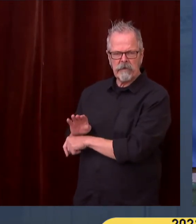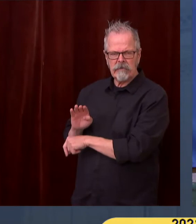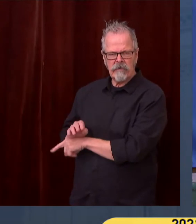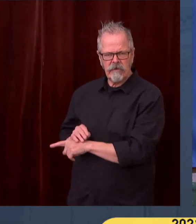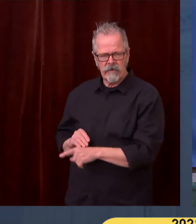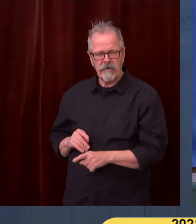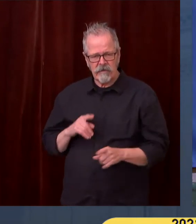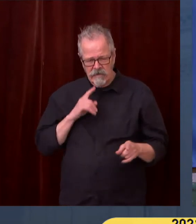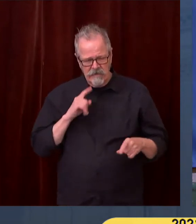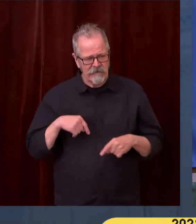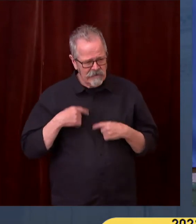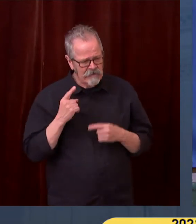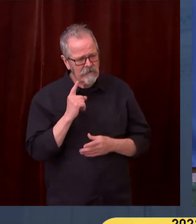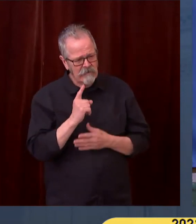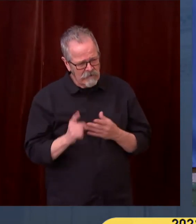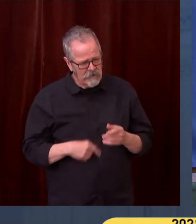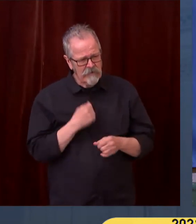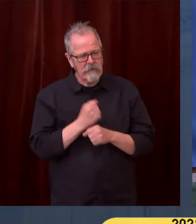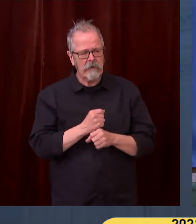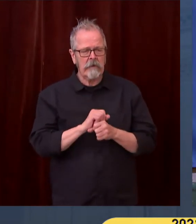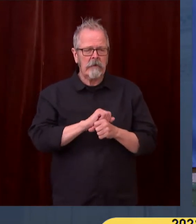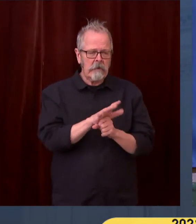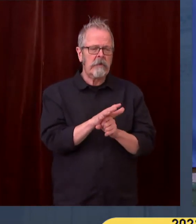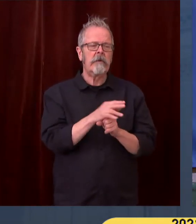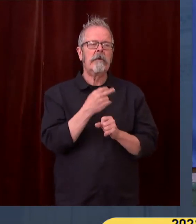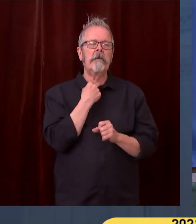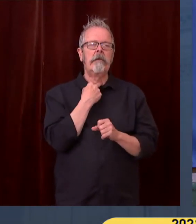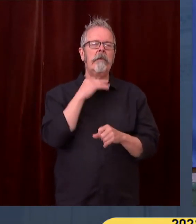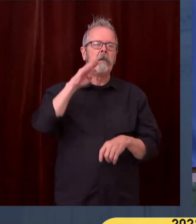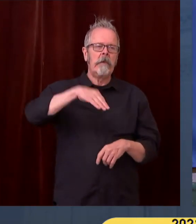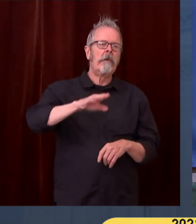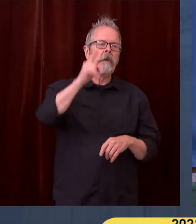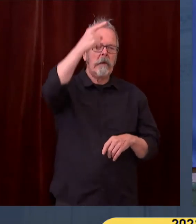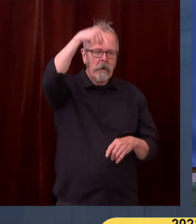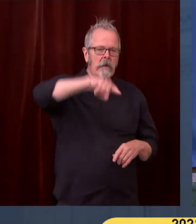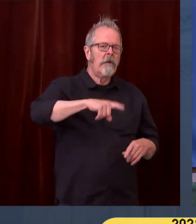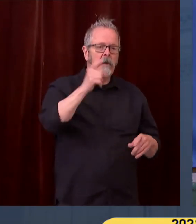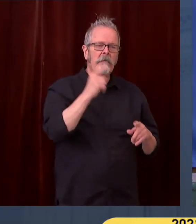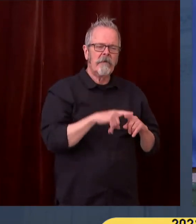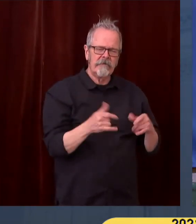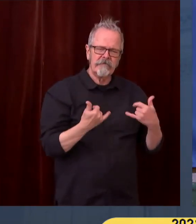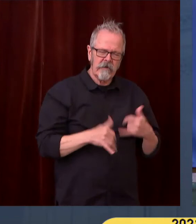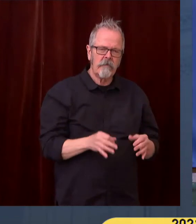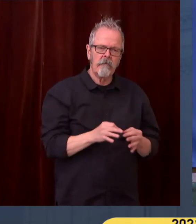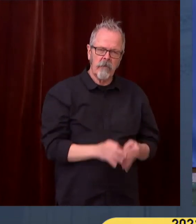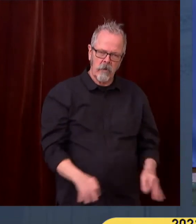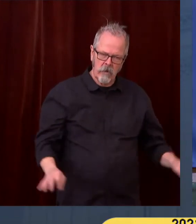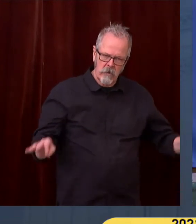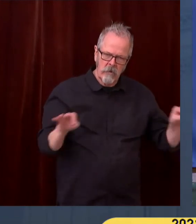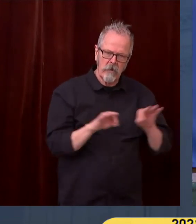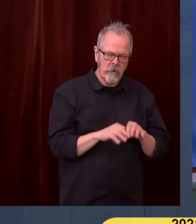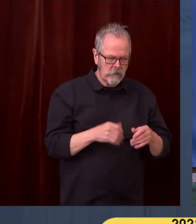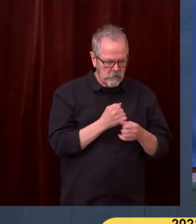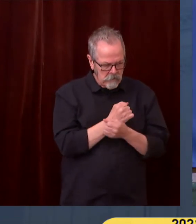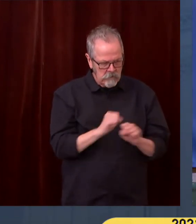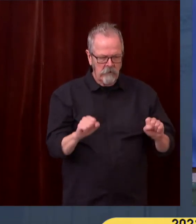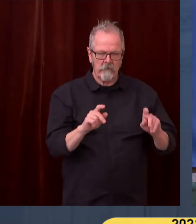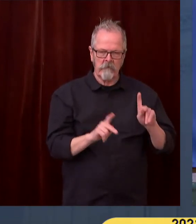and by and large, I believe Washingtonians believe that's an investment worth making, even with the frustrations that we have experienced.